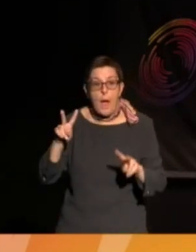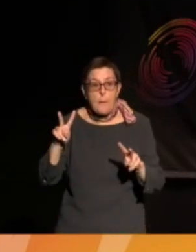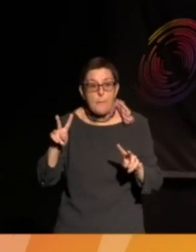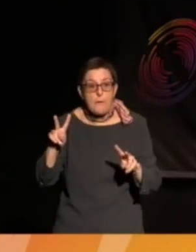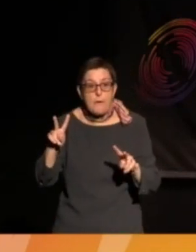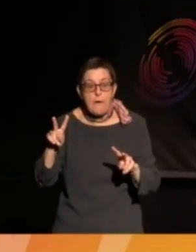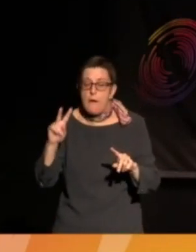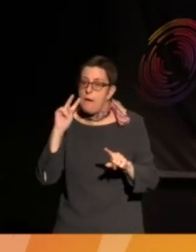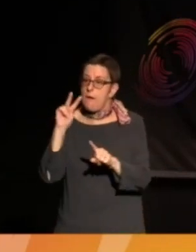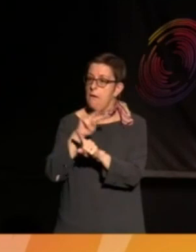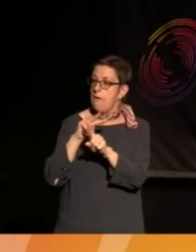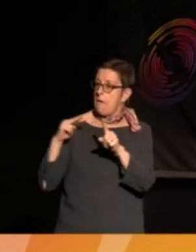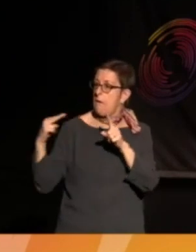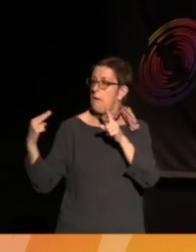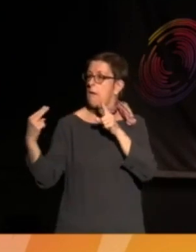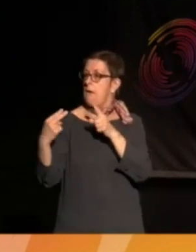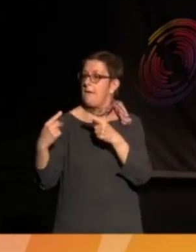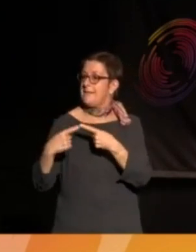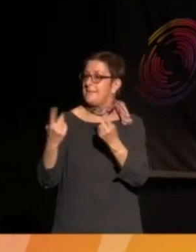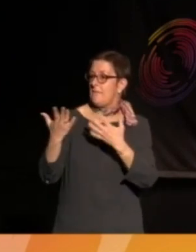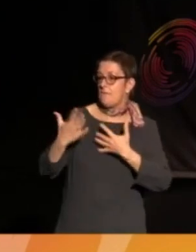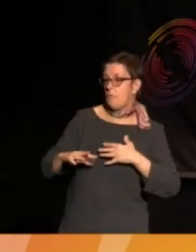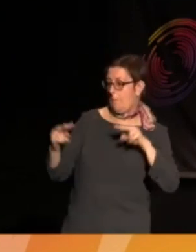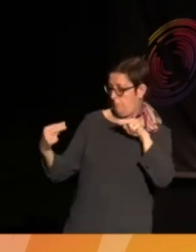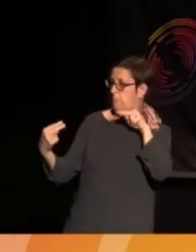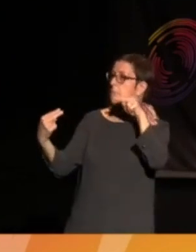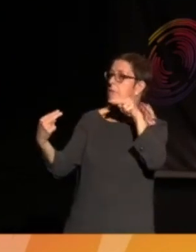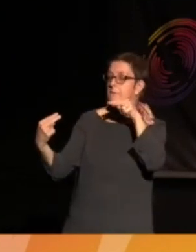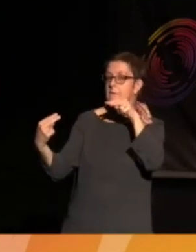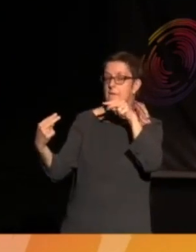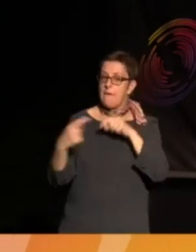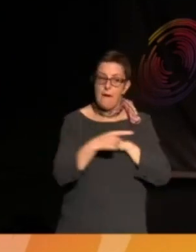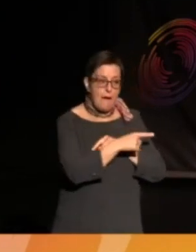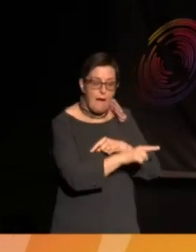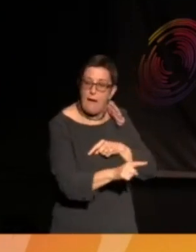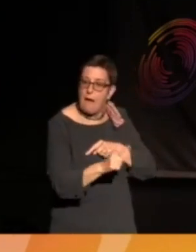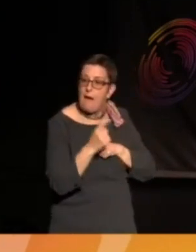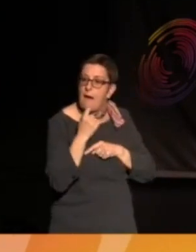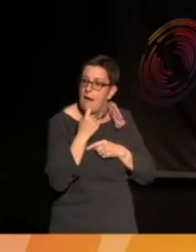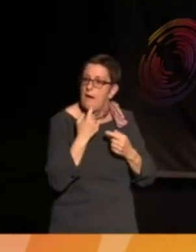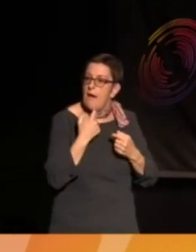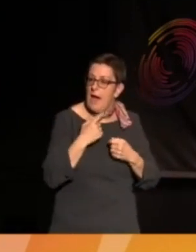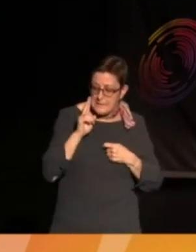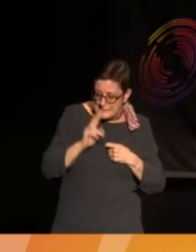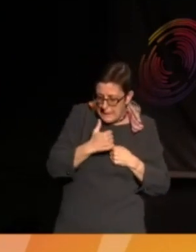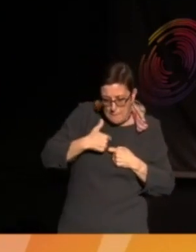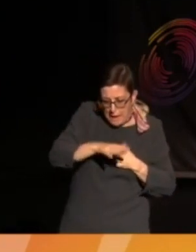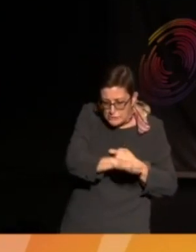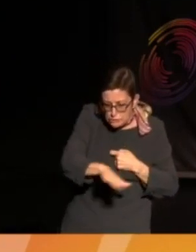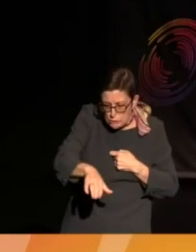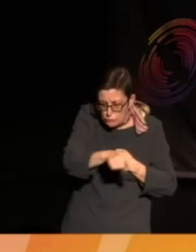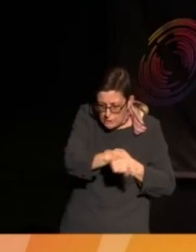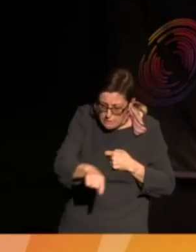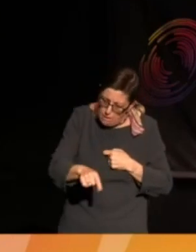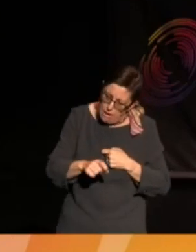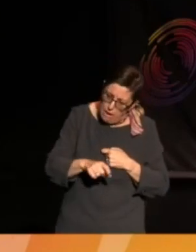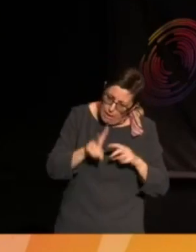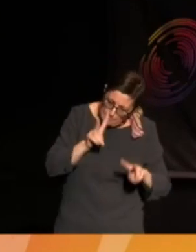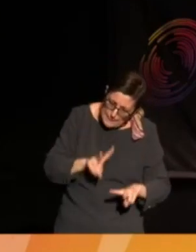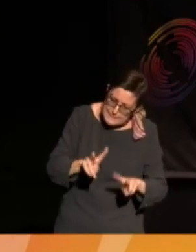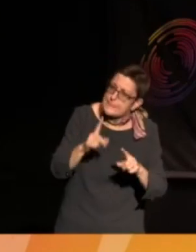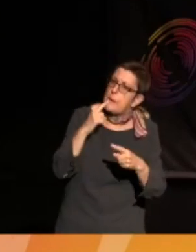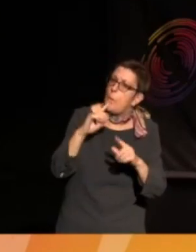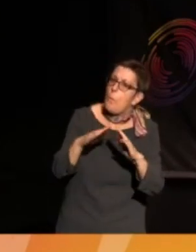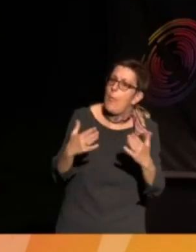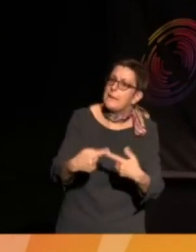eyes. I see it in my own kids. They don't see difference in the same way that we were almost kind of, you know, encouraged to see difference.